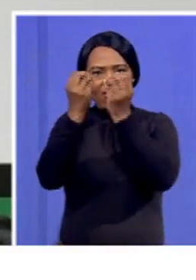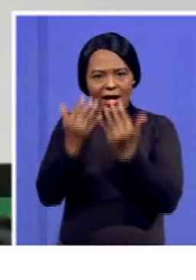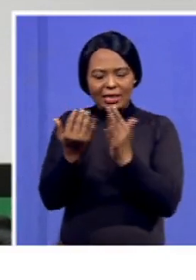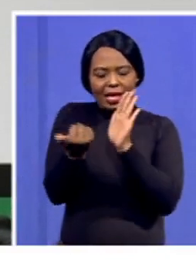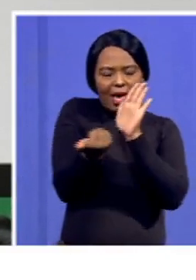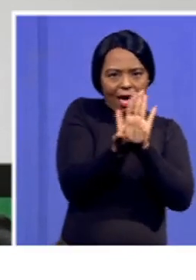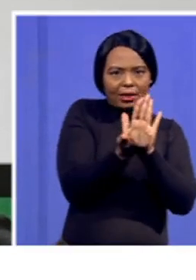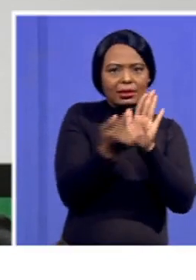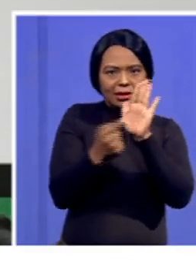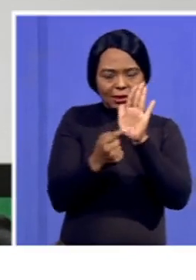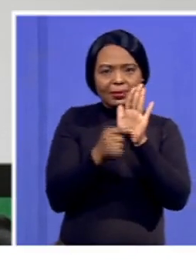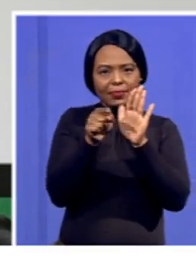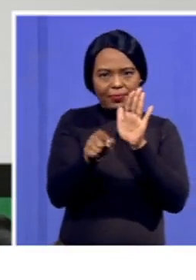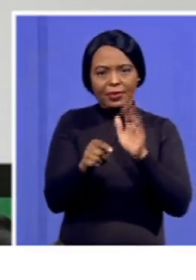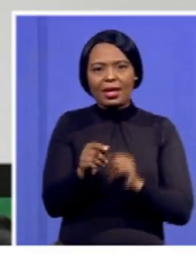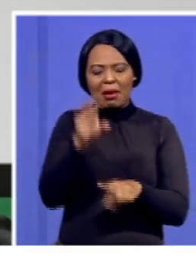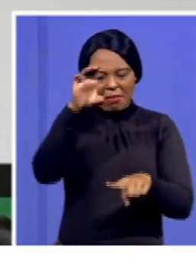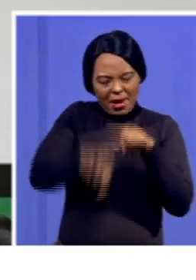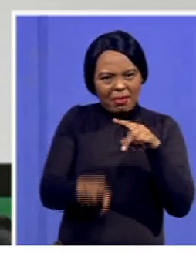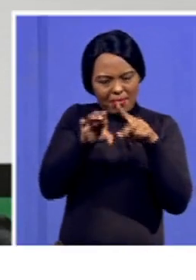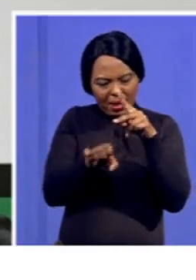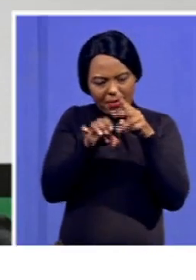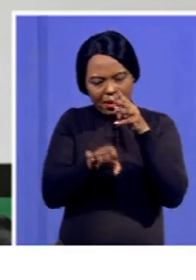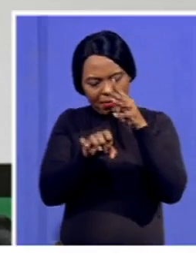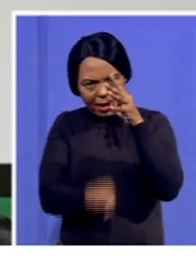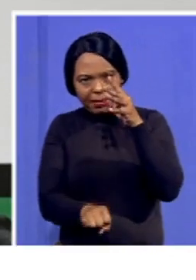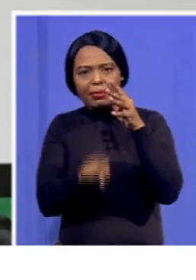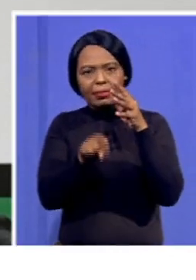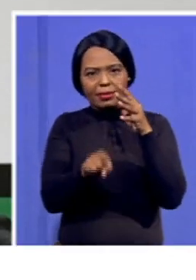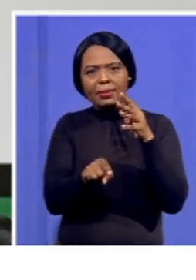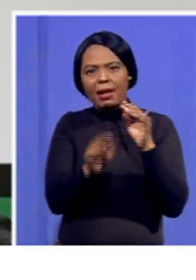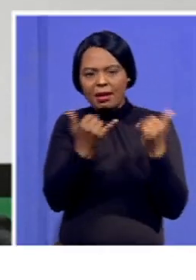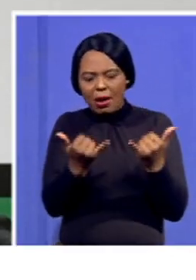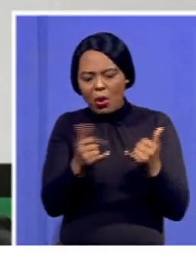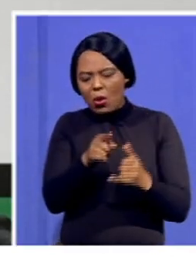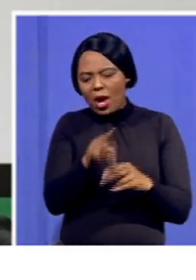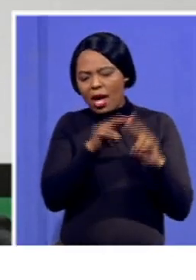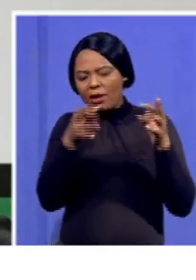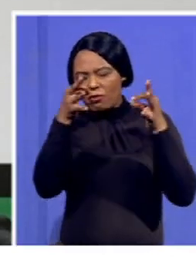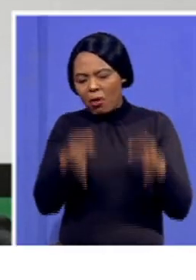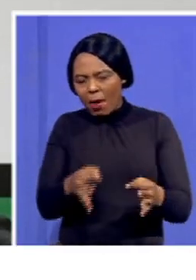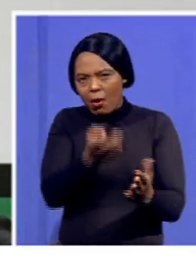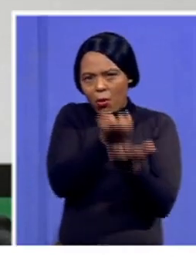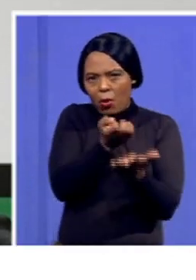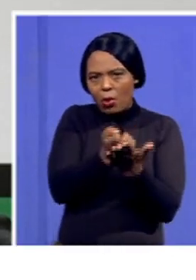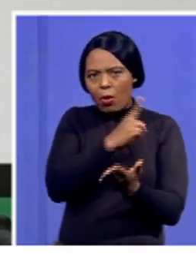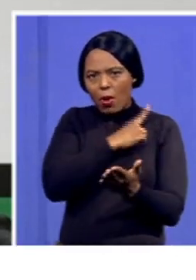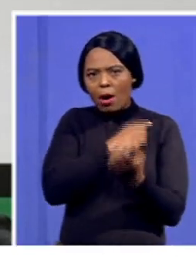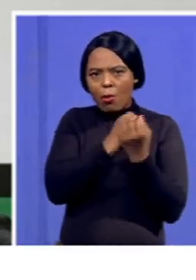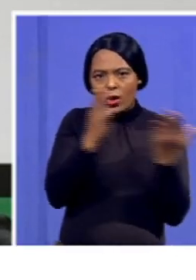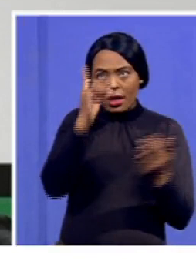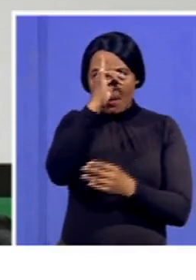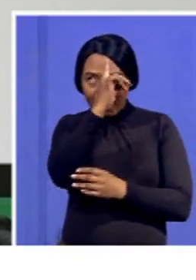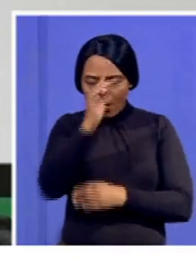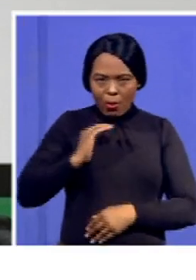in the document as well around a small and especially the informal economy. And as I said, this is an area where majority of the black women who